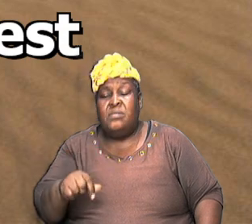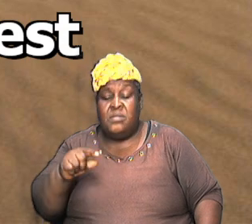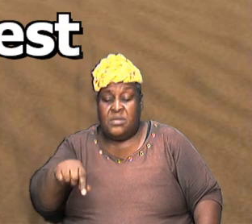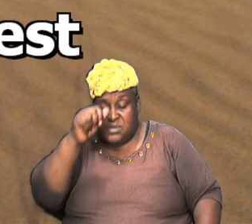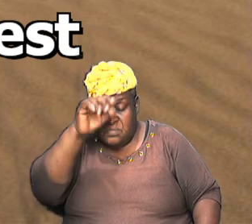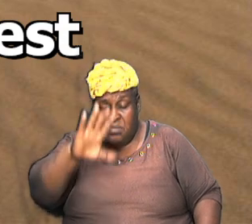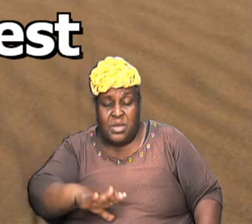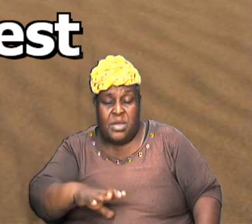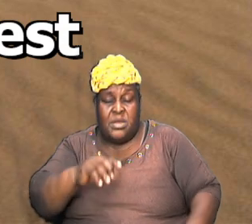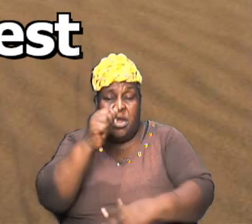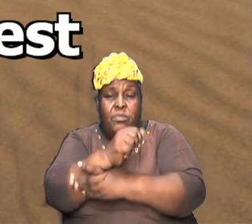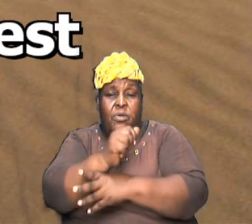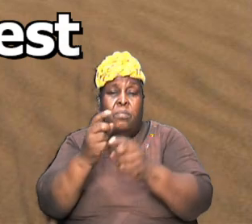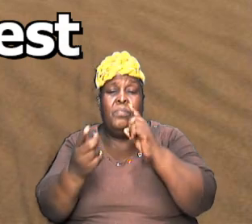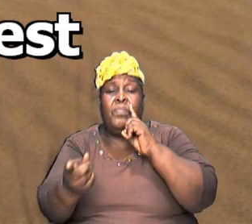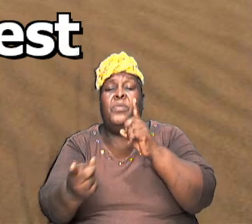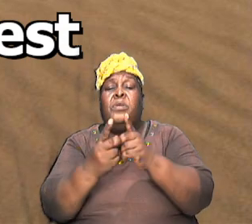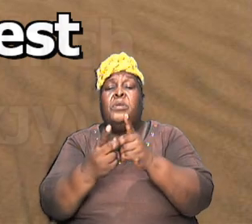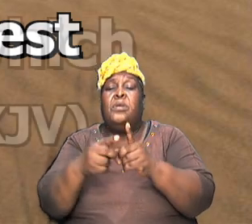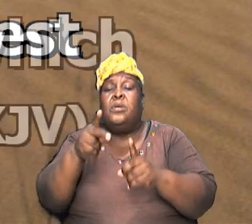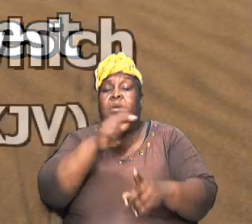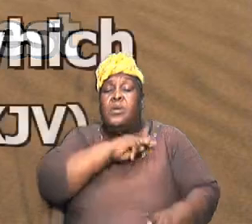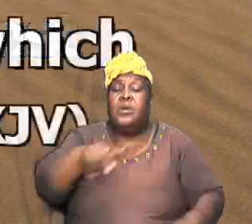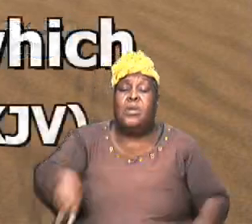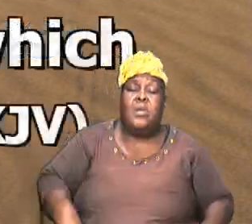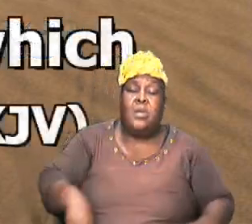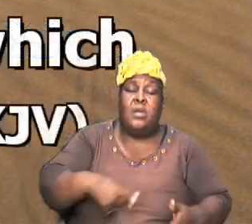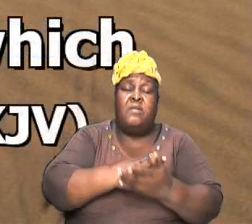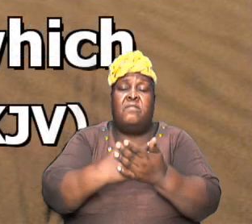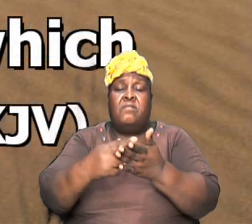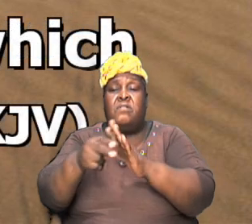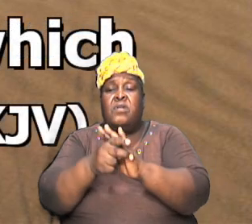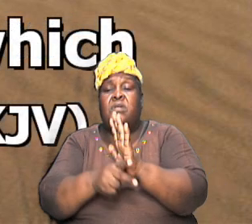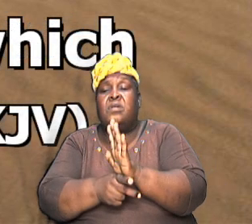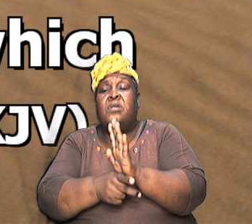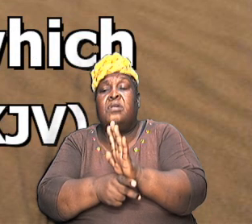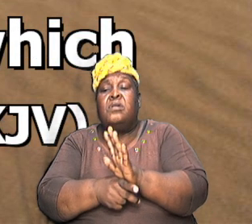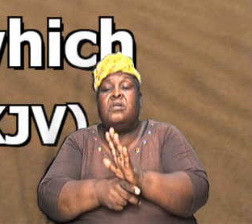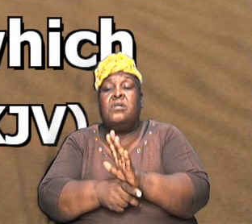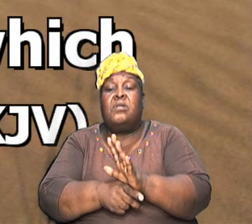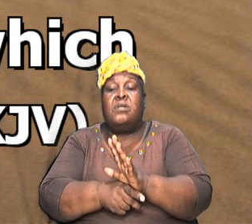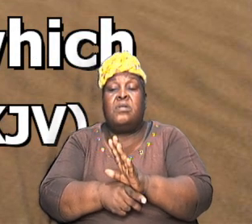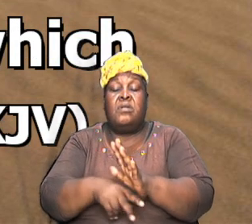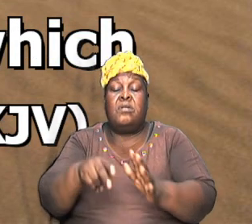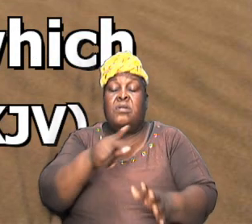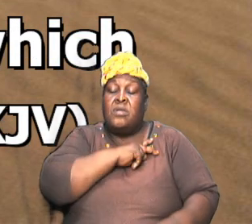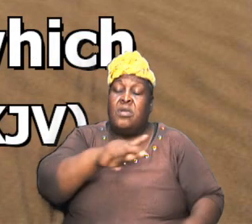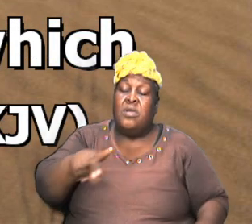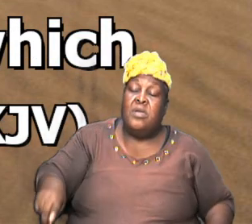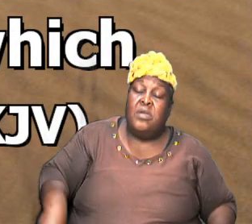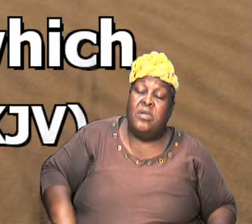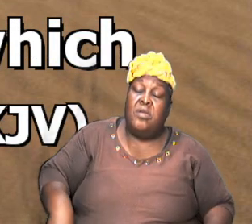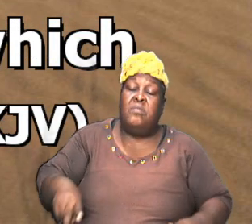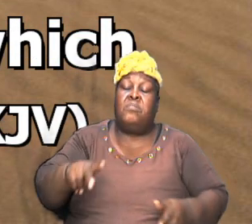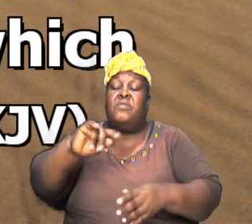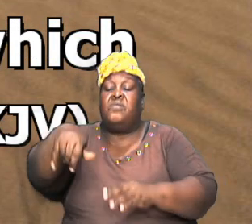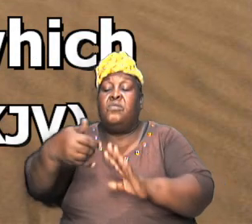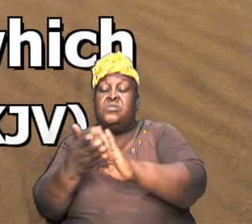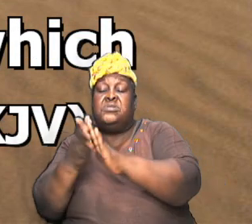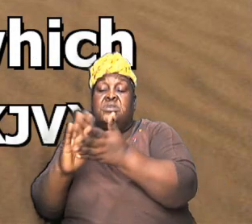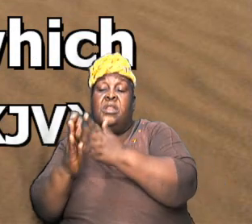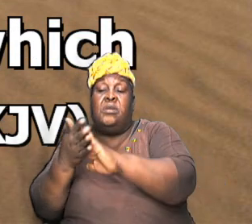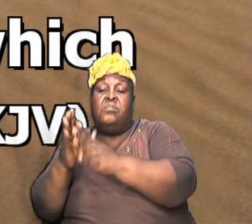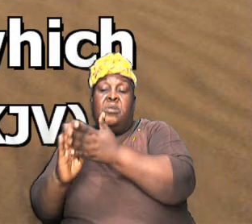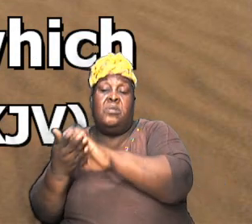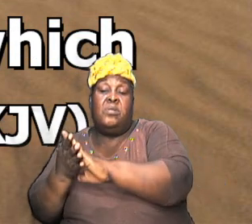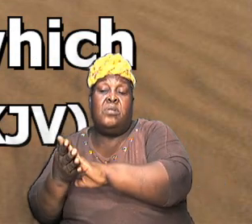because a part of his name represents that and he was the king of Salem which is